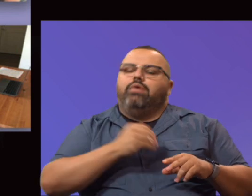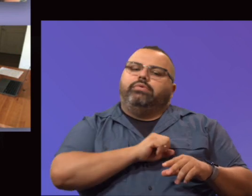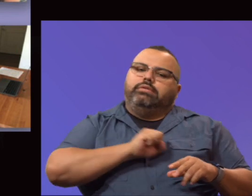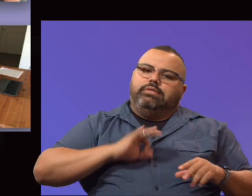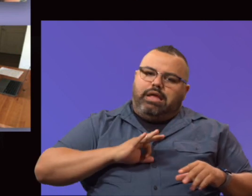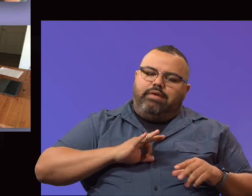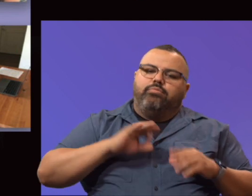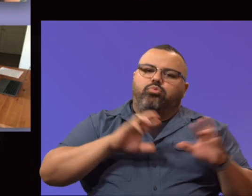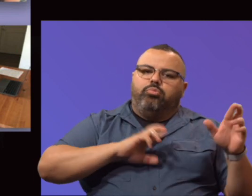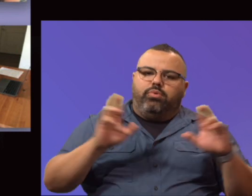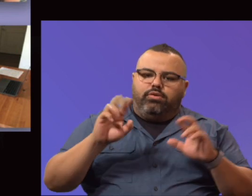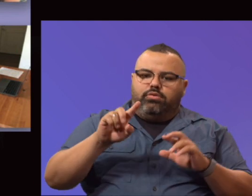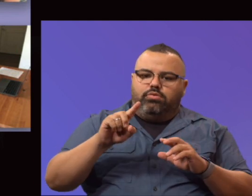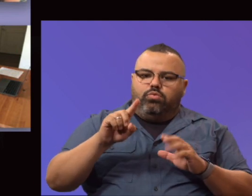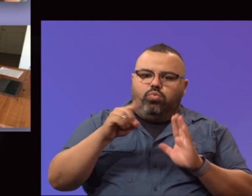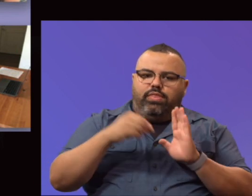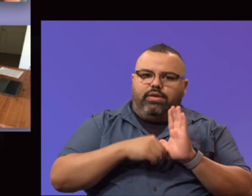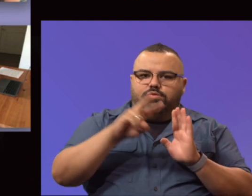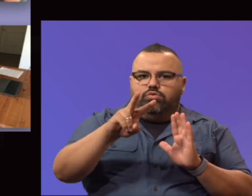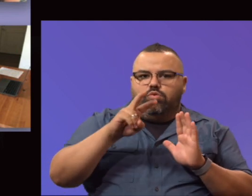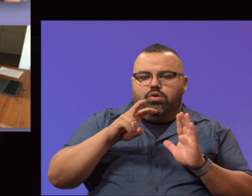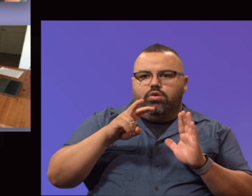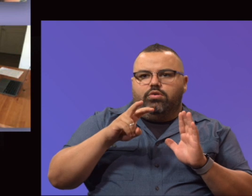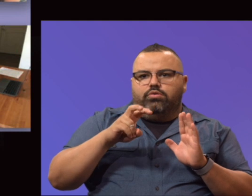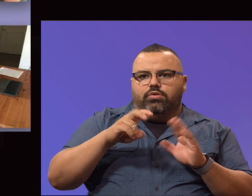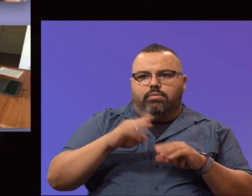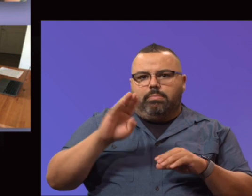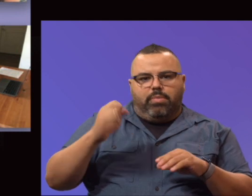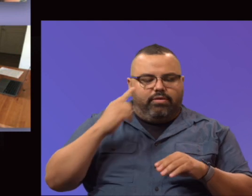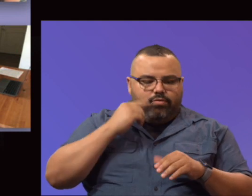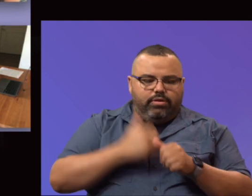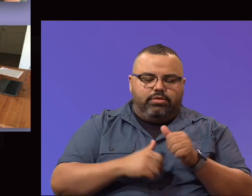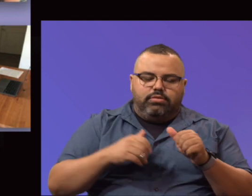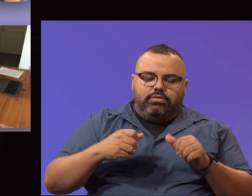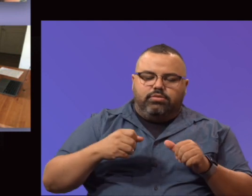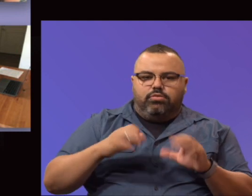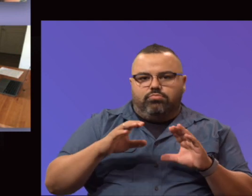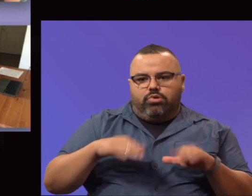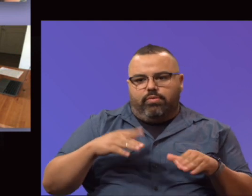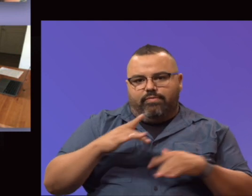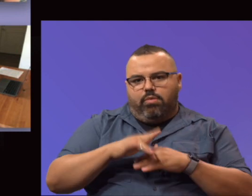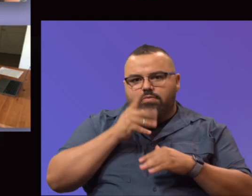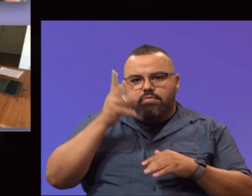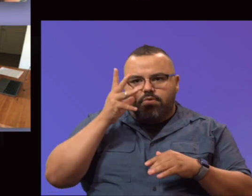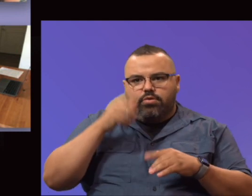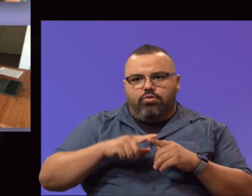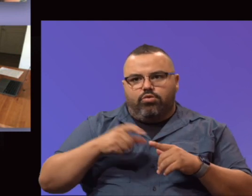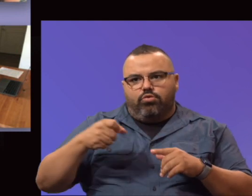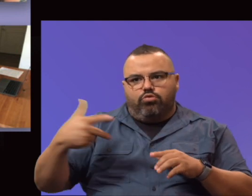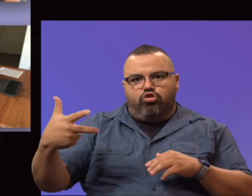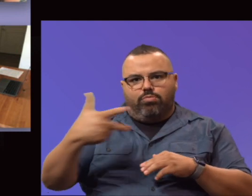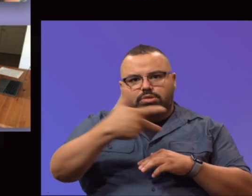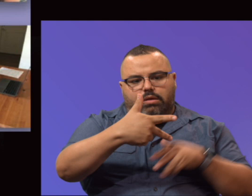prepared over 1,200 supply bags per child per class that were made available to the parents via curbside